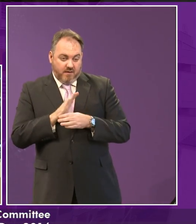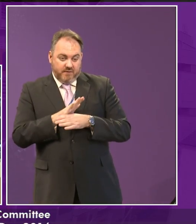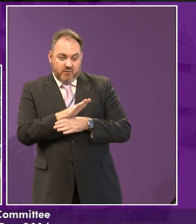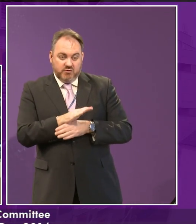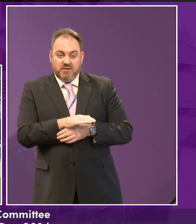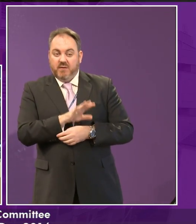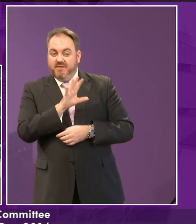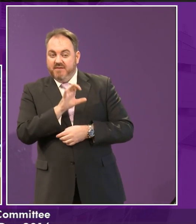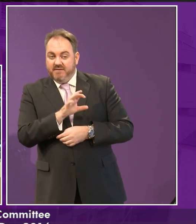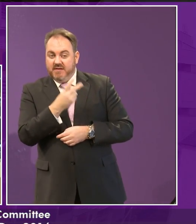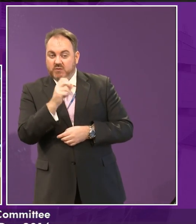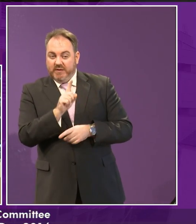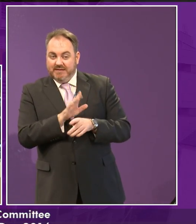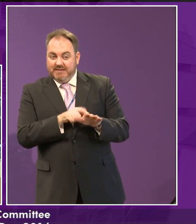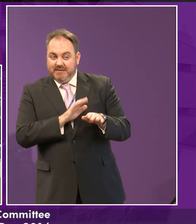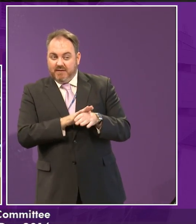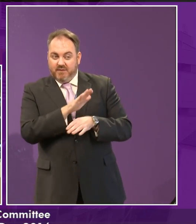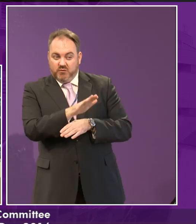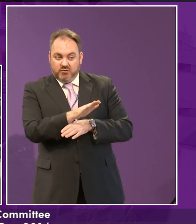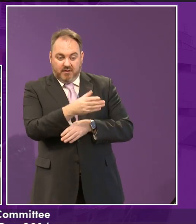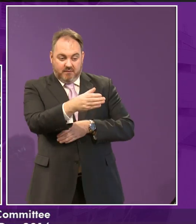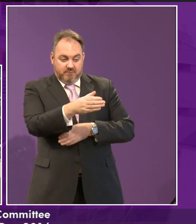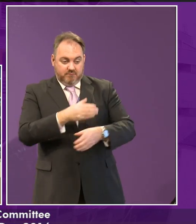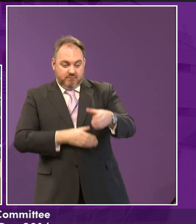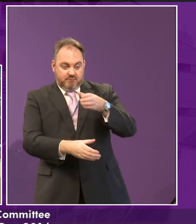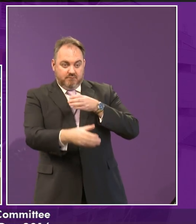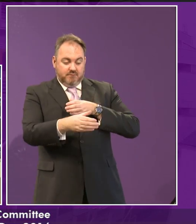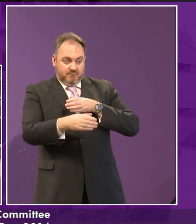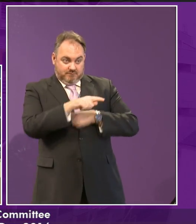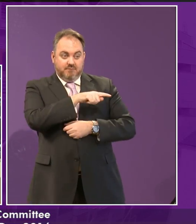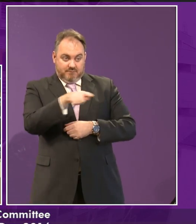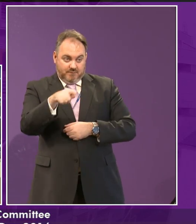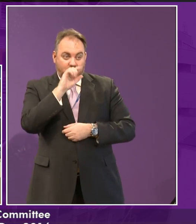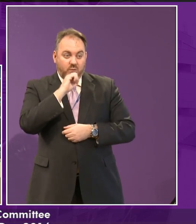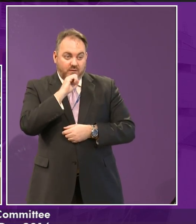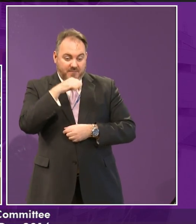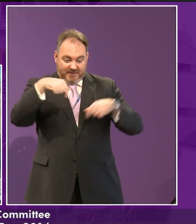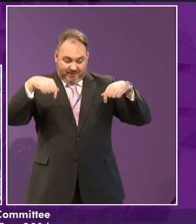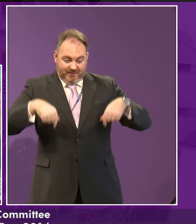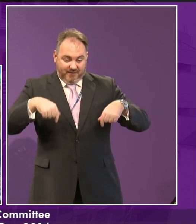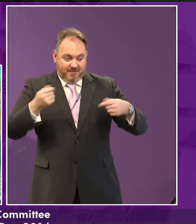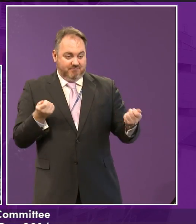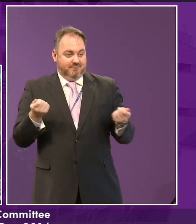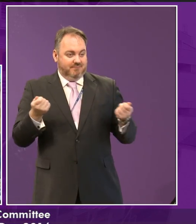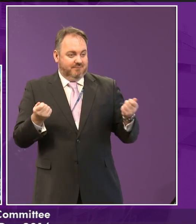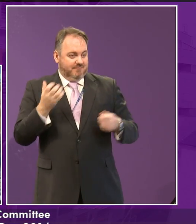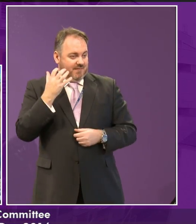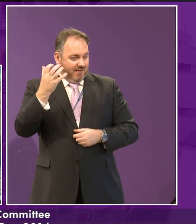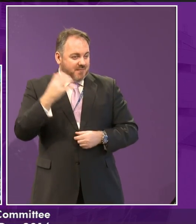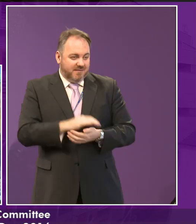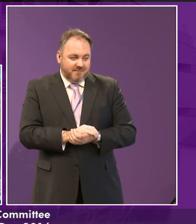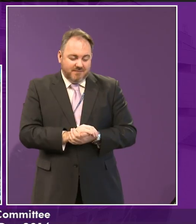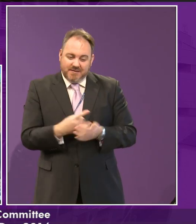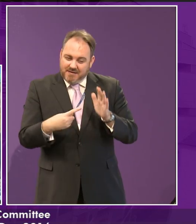but in 15, 20 years, this could be you. And in fact, I think it may well be you in some cases. And so it's important to know how